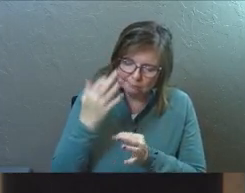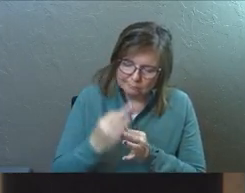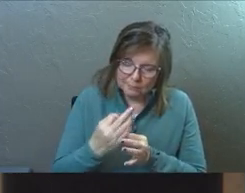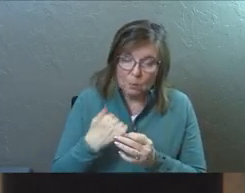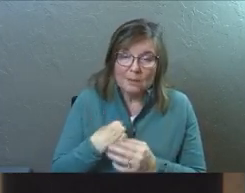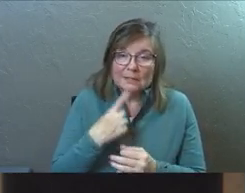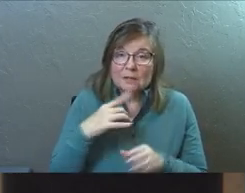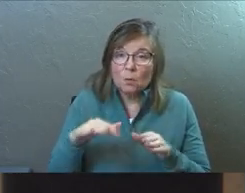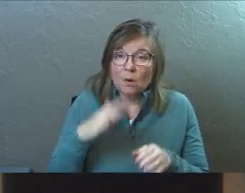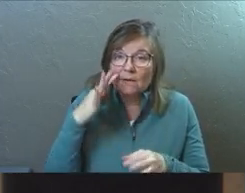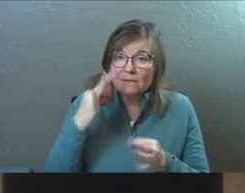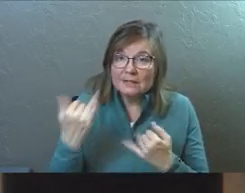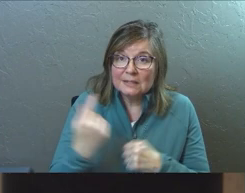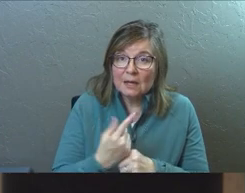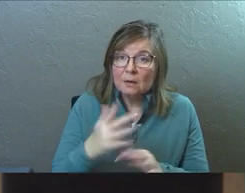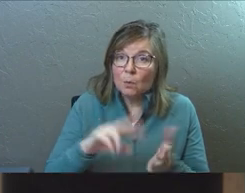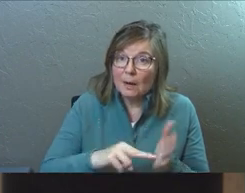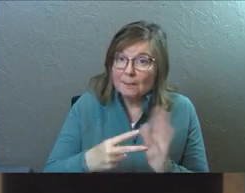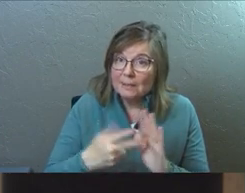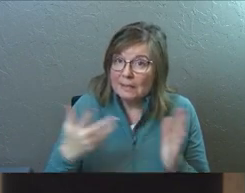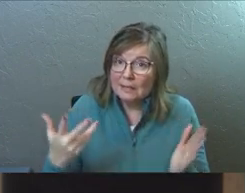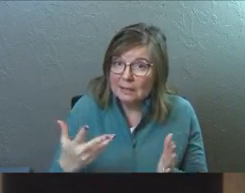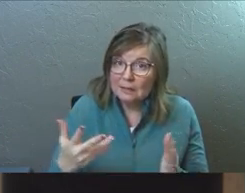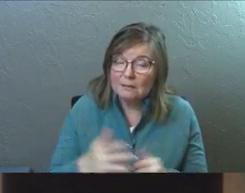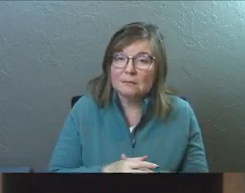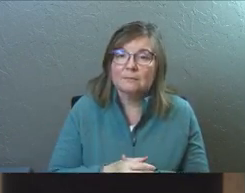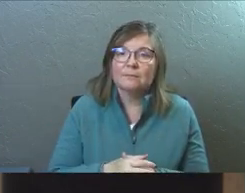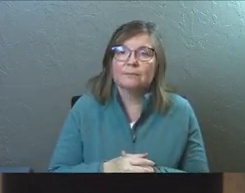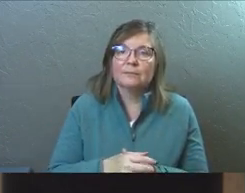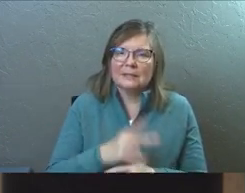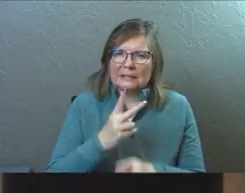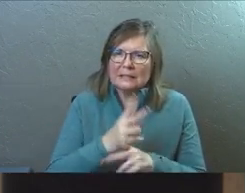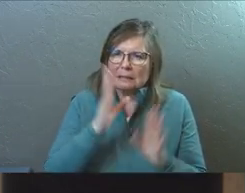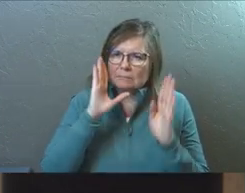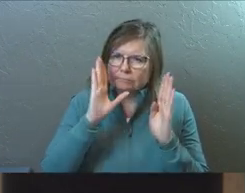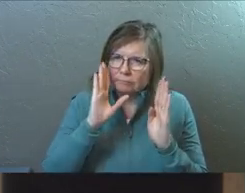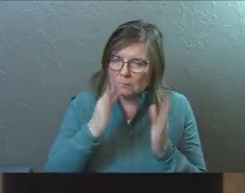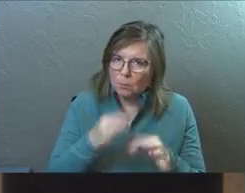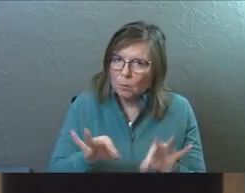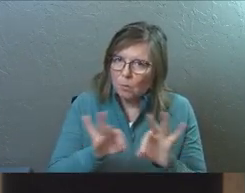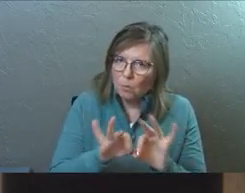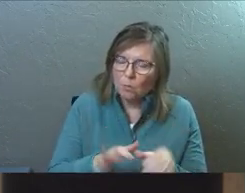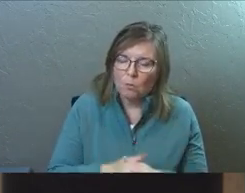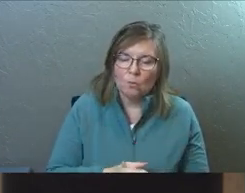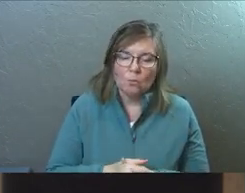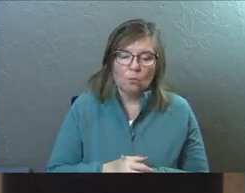And when I say walk in faith today, here's what I mean. Please, please keep listening. This is important.